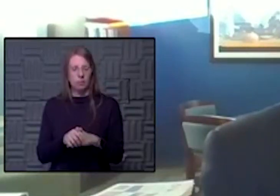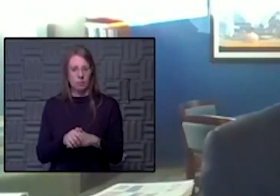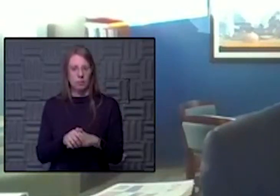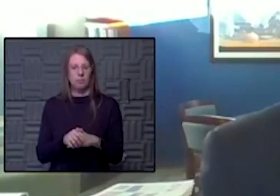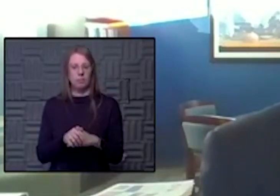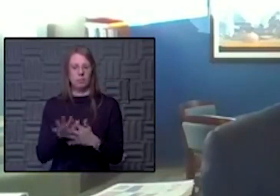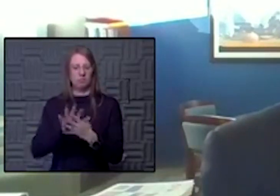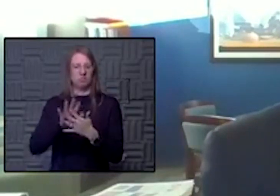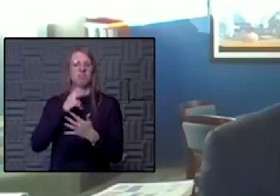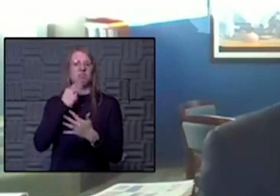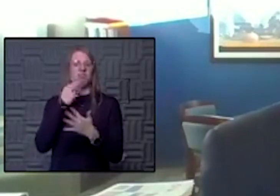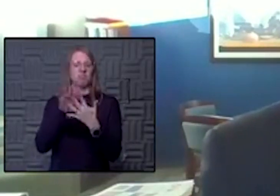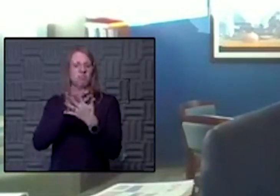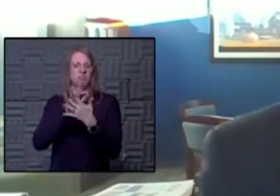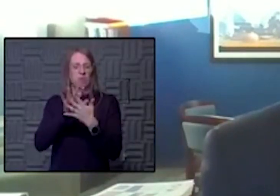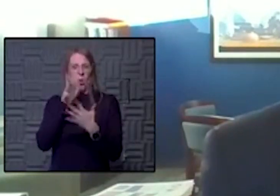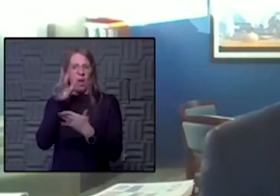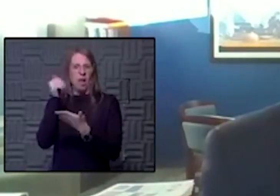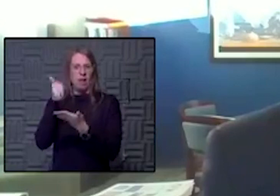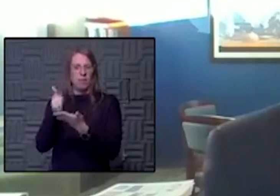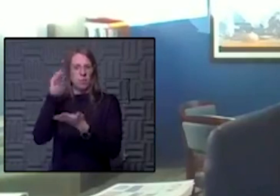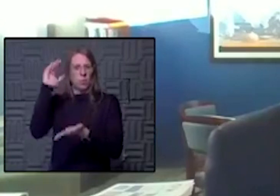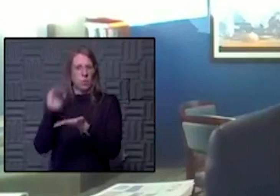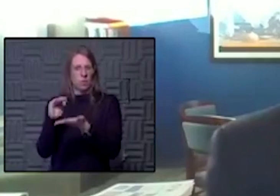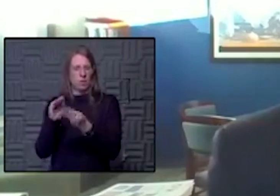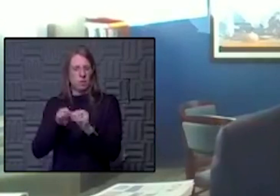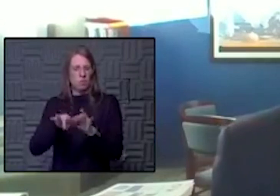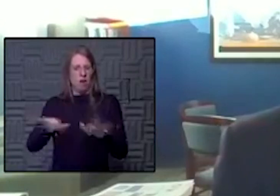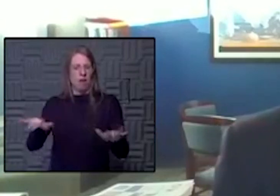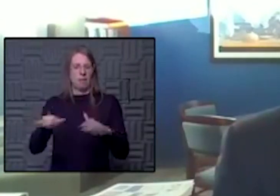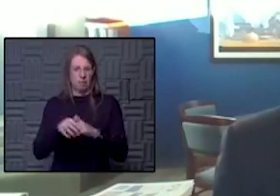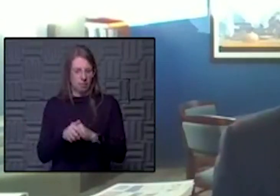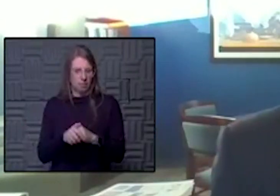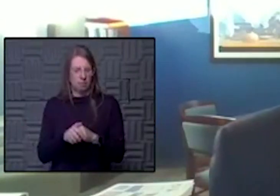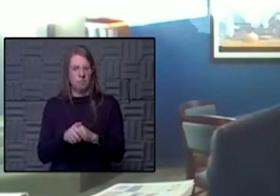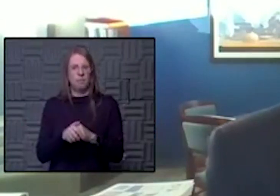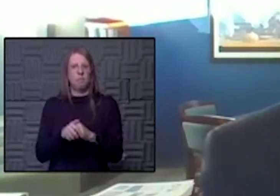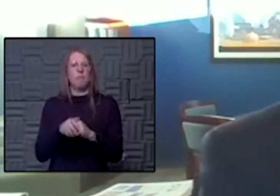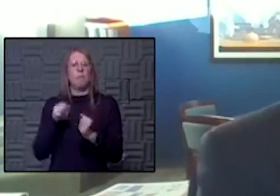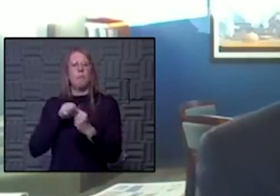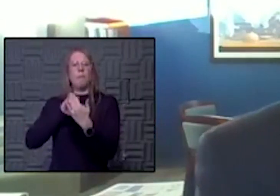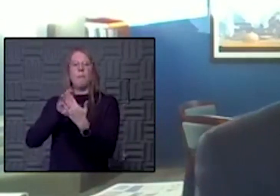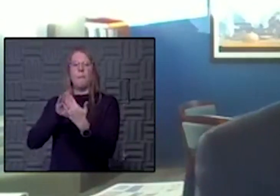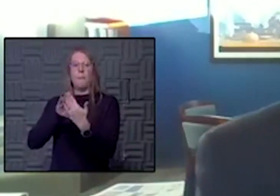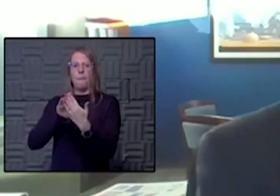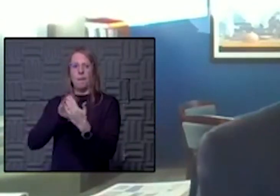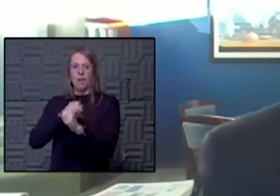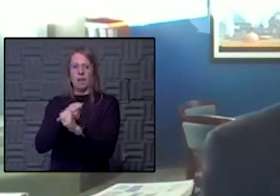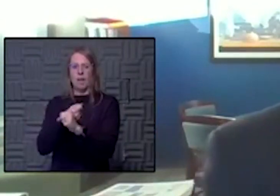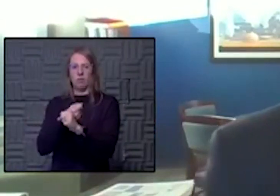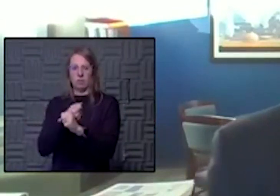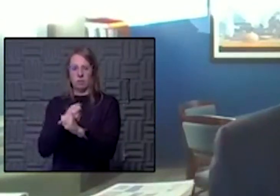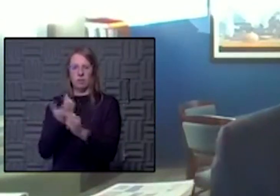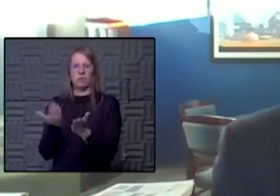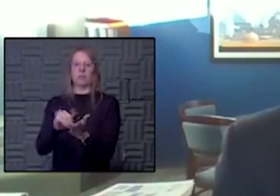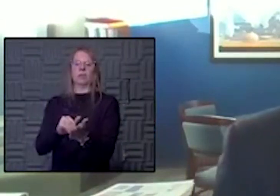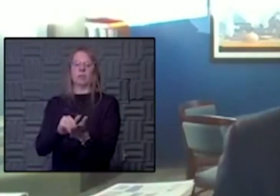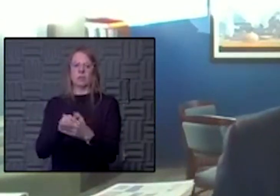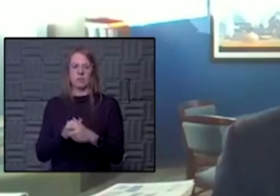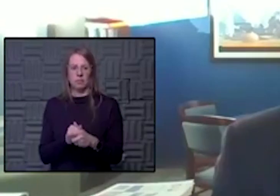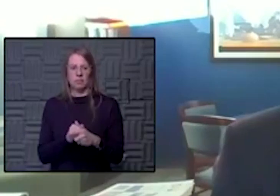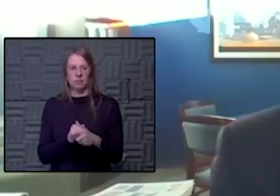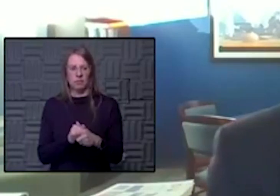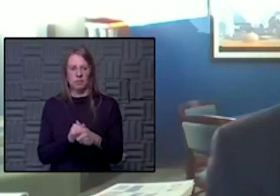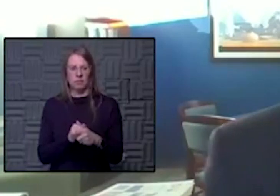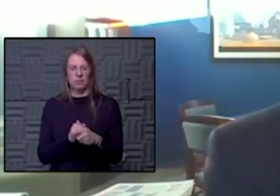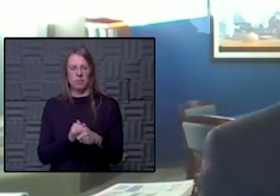reduce the spread of this and keep us from having to face something like a lockdown again. I know that it's been very